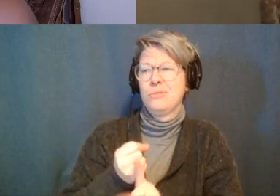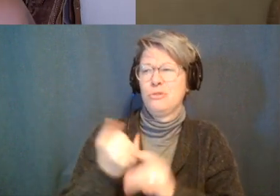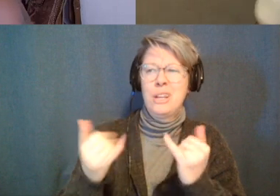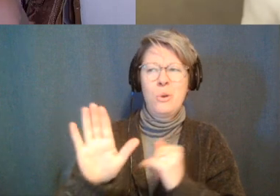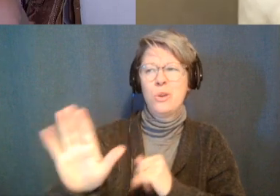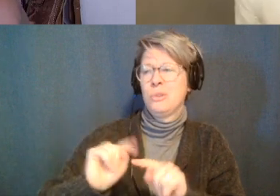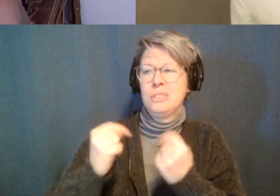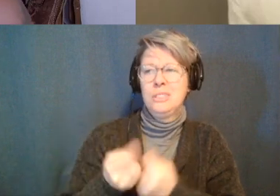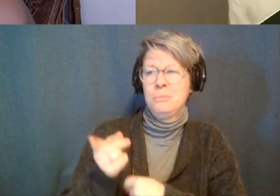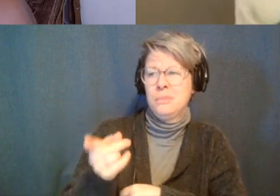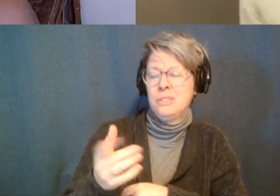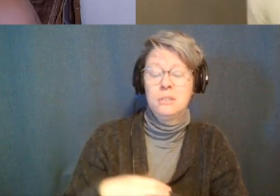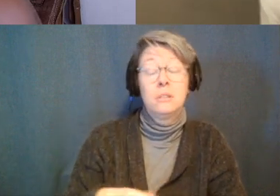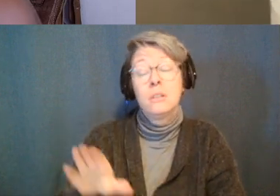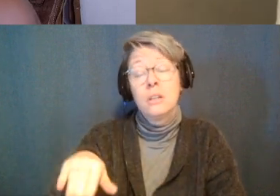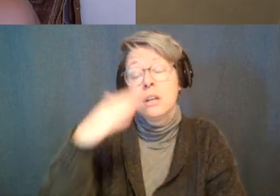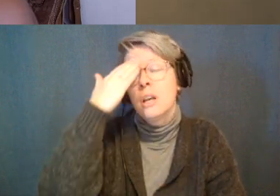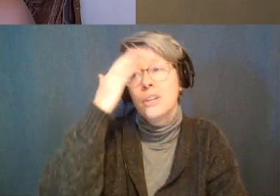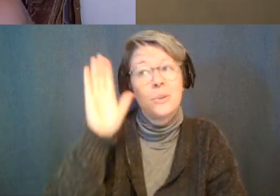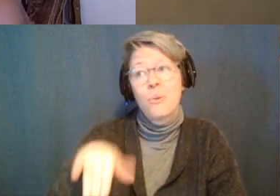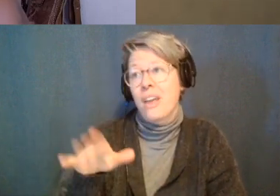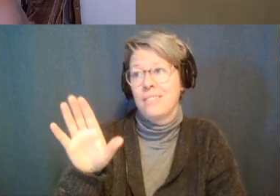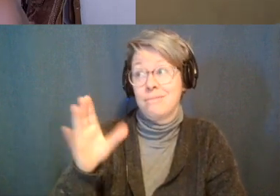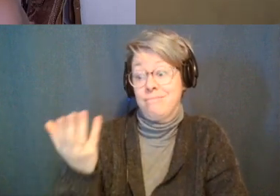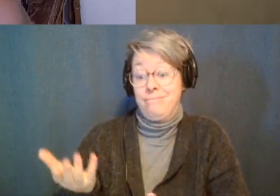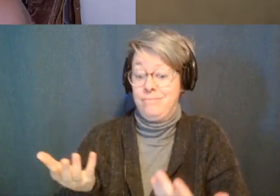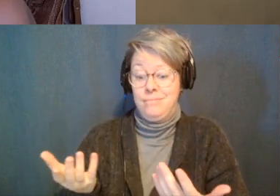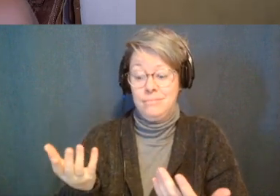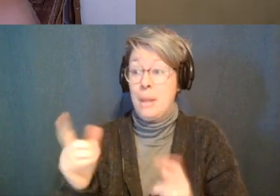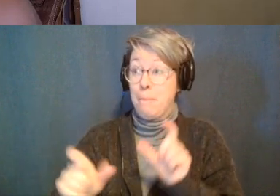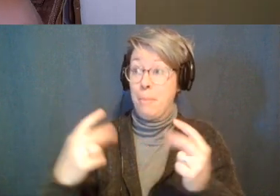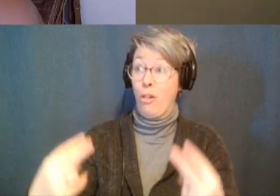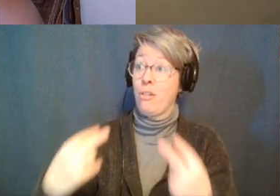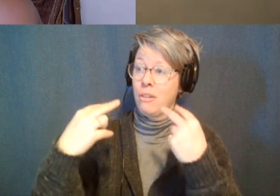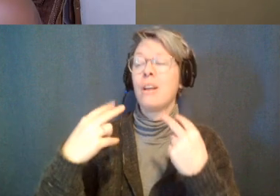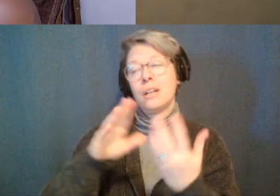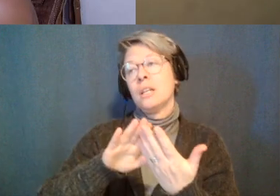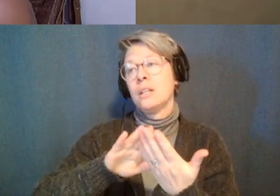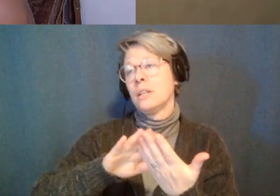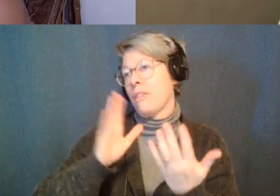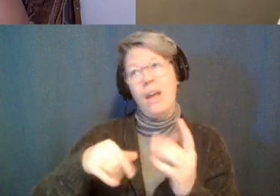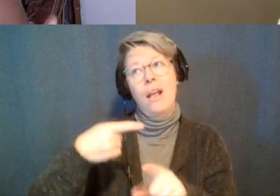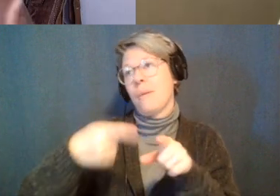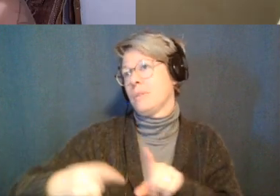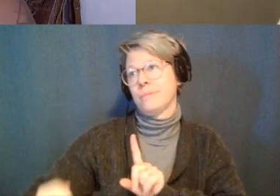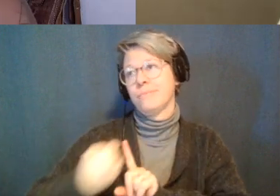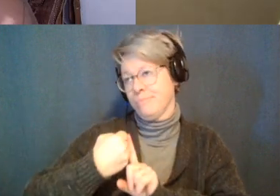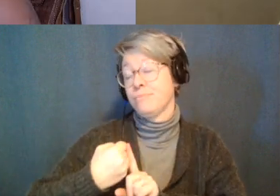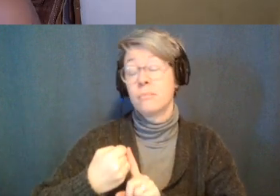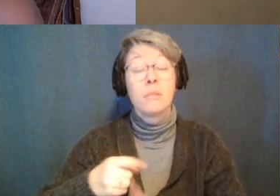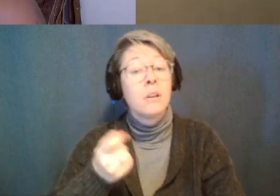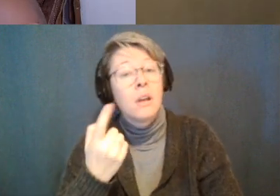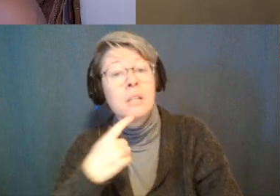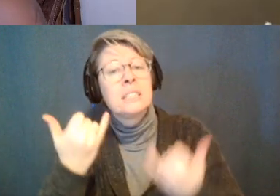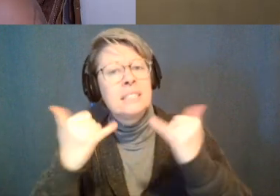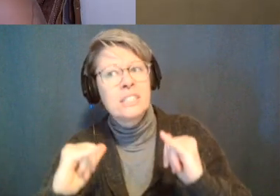know too as it's it comes with the territory yeah and um yeah i feel it's really relevant because it's still like uh it's a